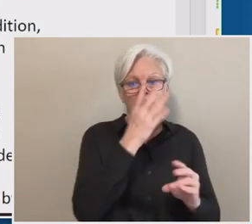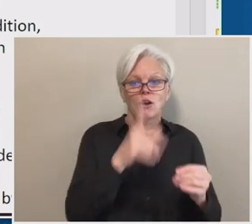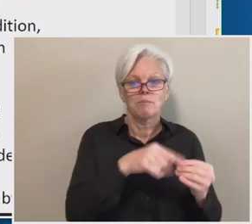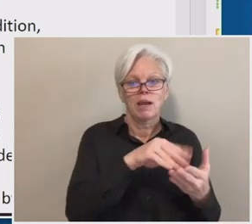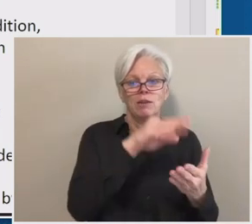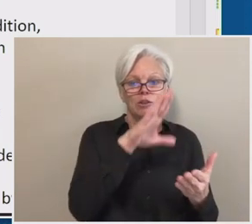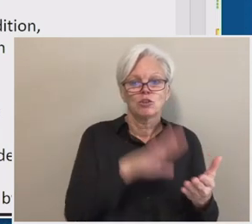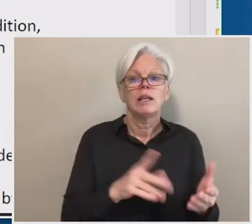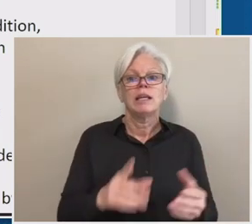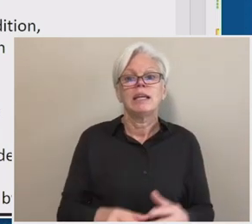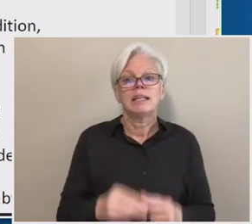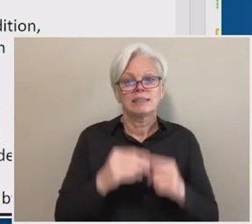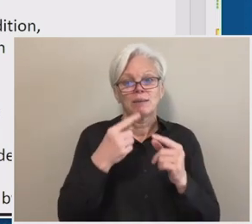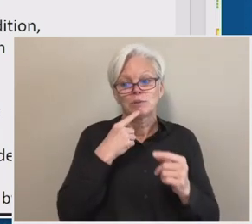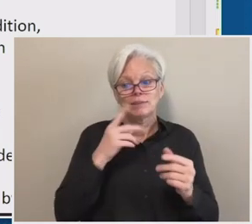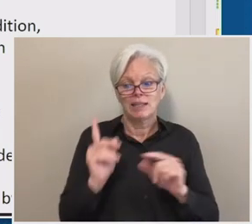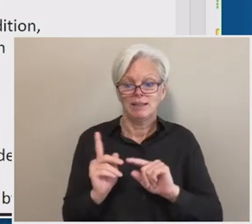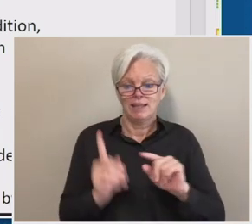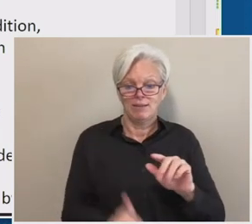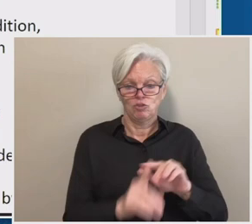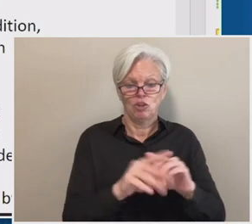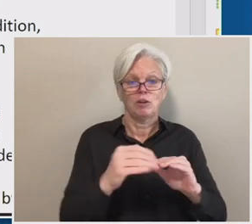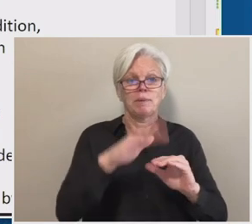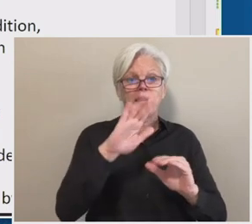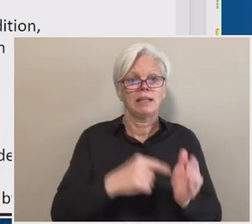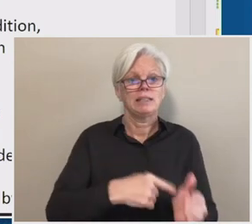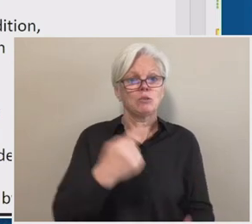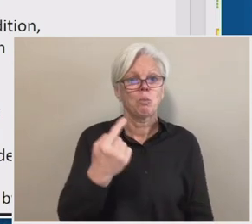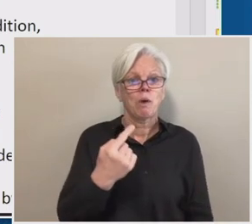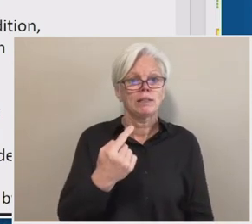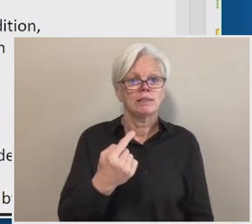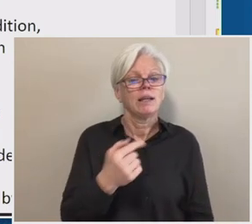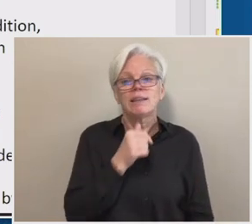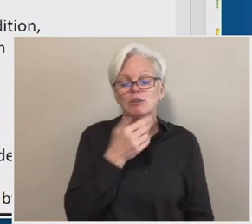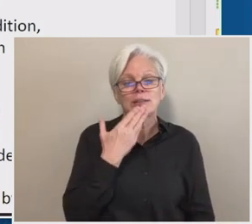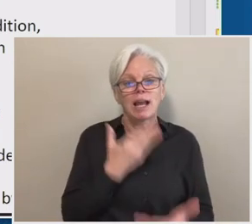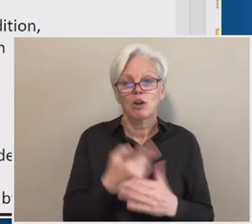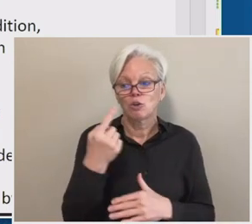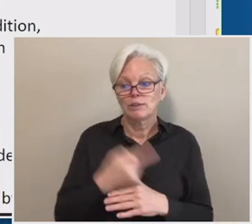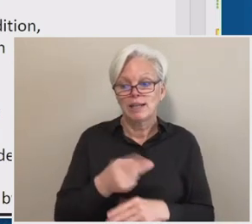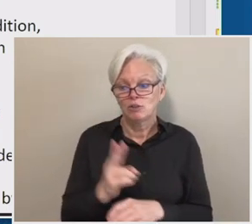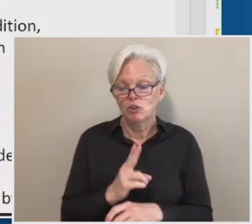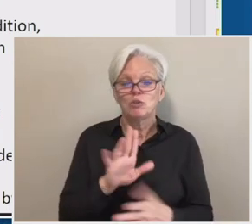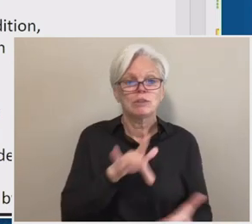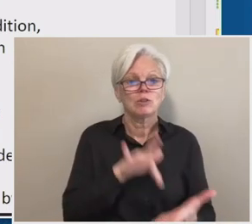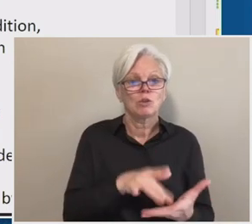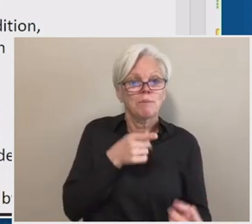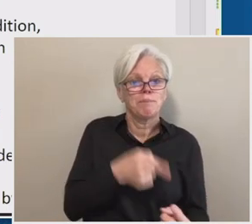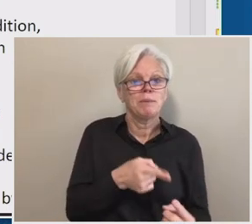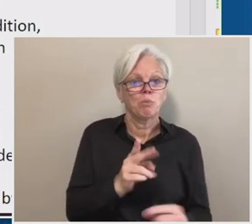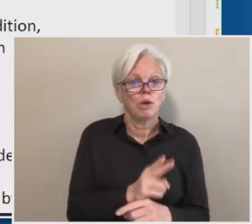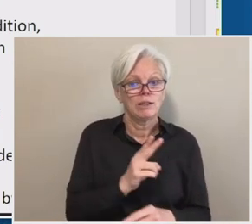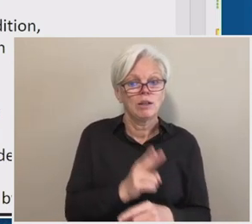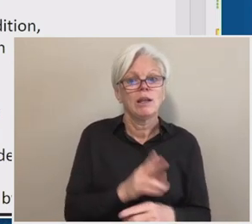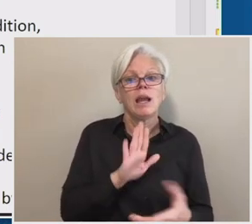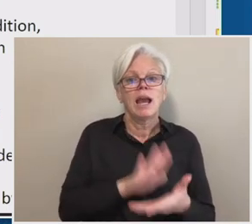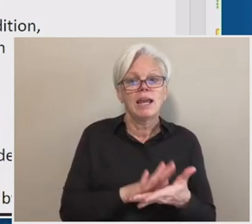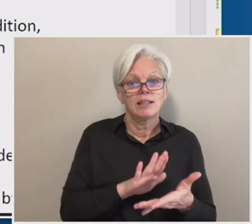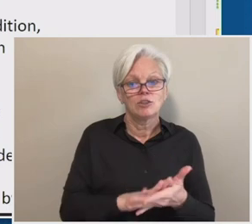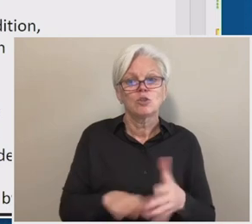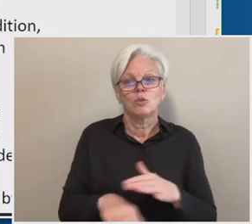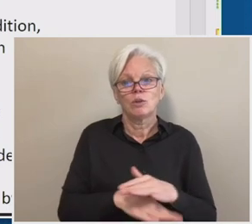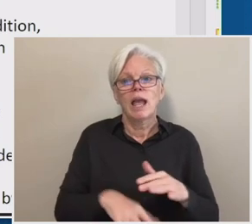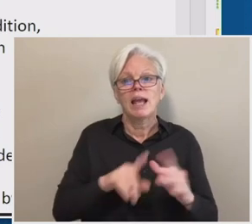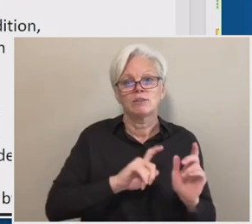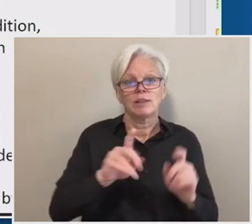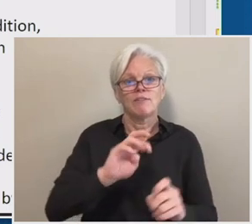that they've attended at least once, uh, and that there's not a good date to use. So the midpoint is used and the school, the school essentially has to return